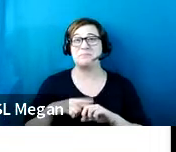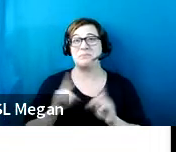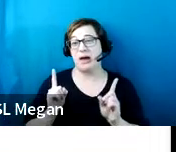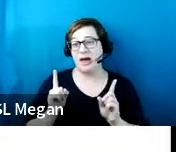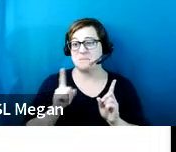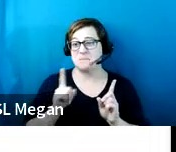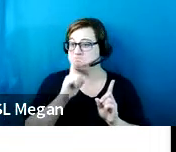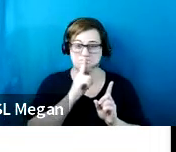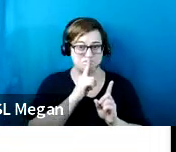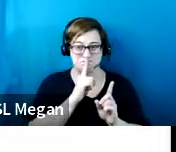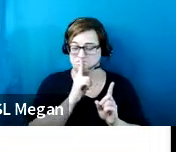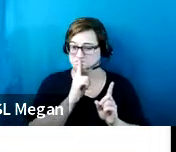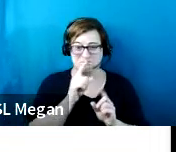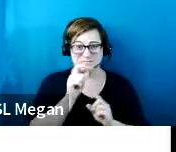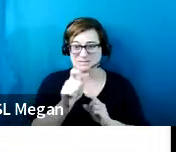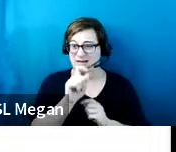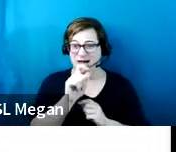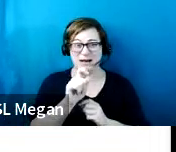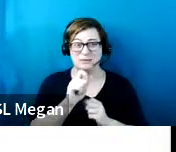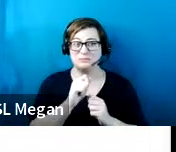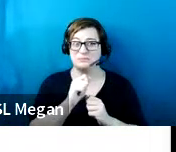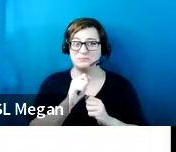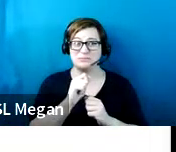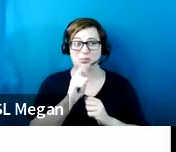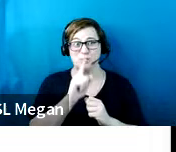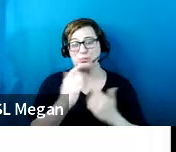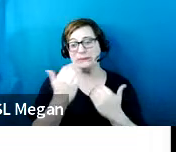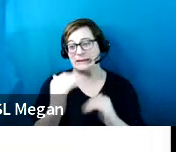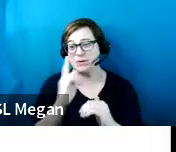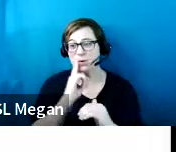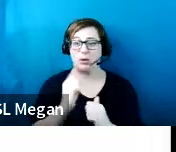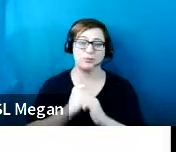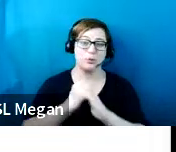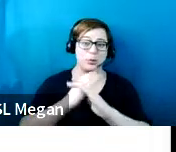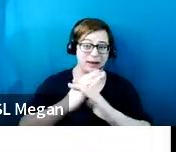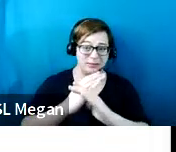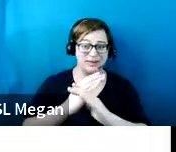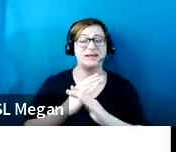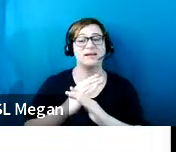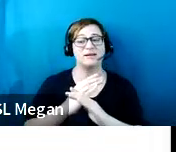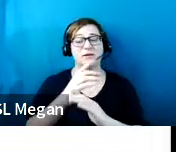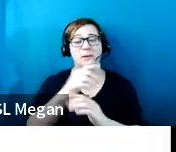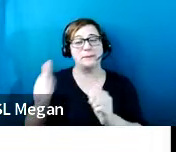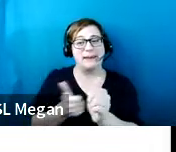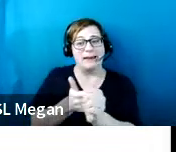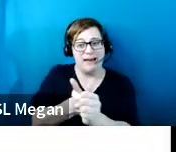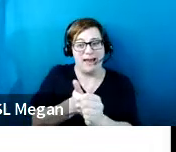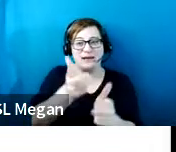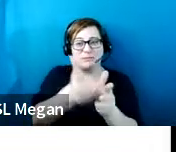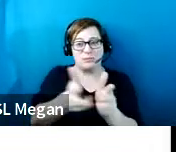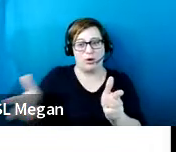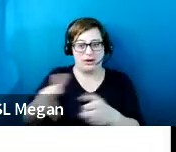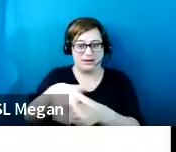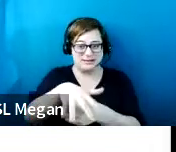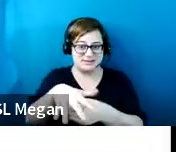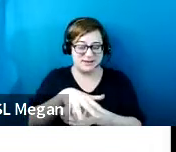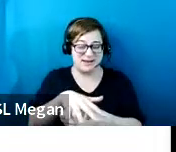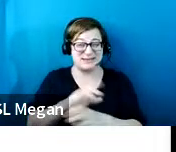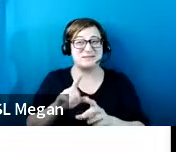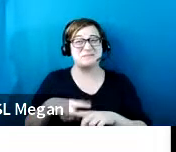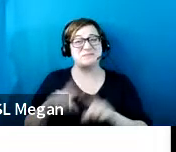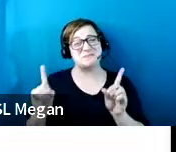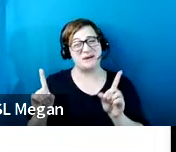do not specifically prohibit the accessible route from running behind parking spaces. However, it is